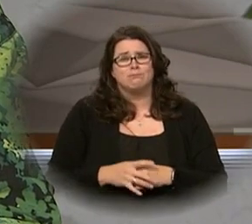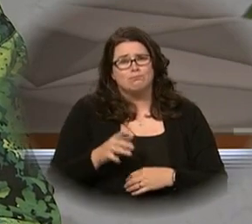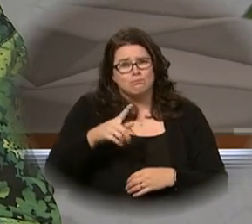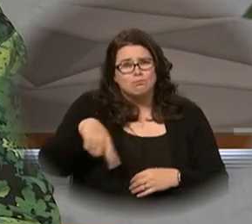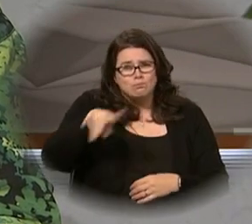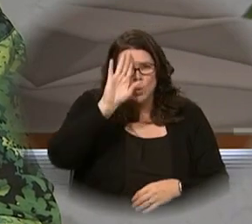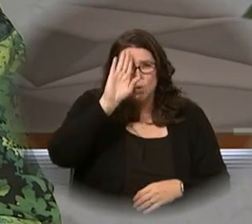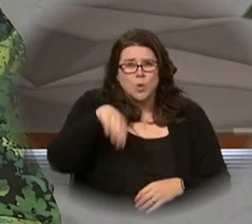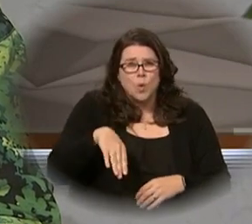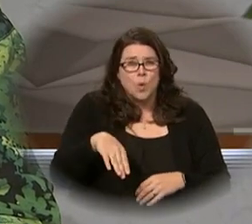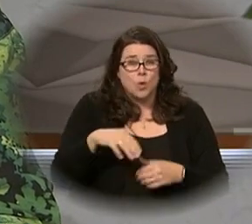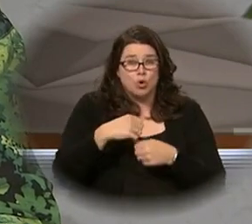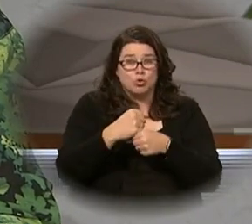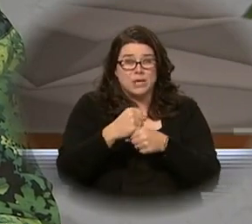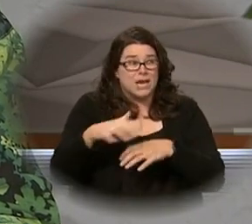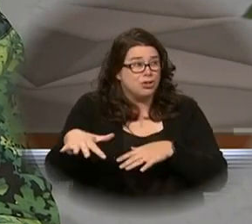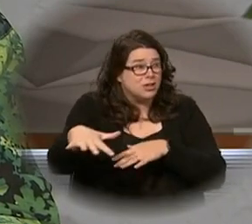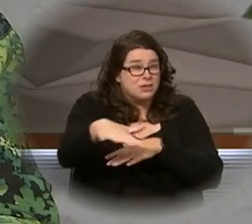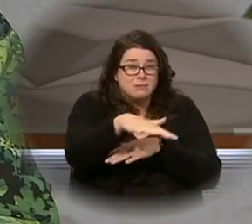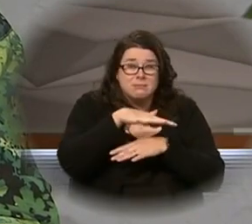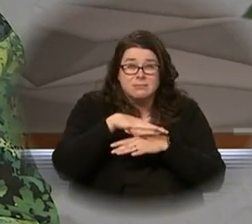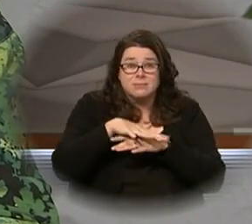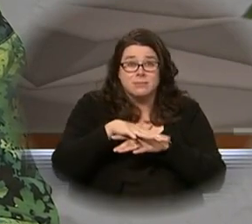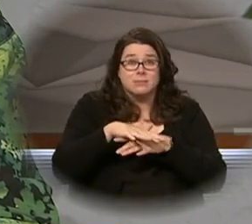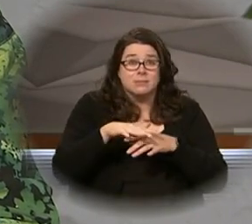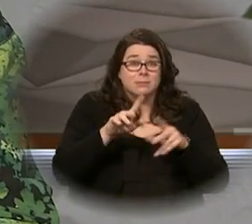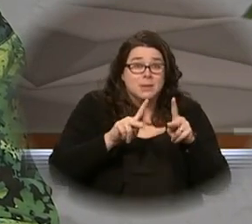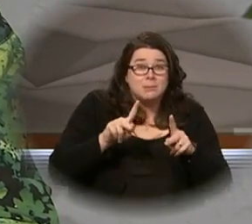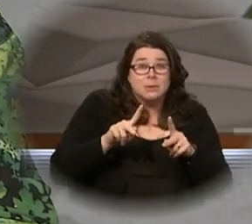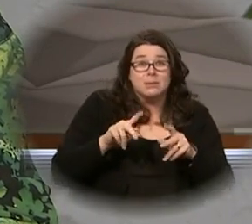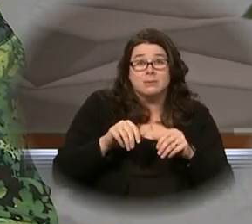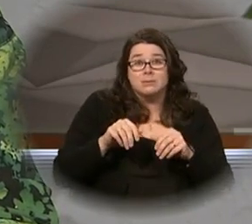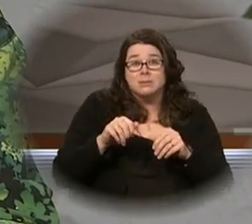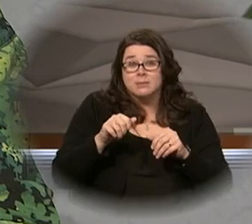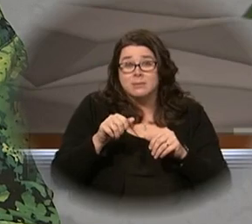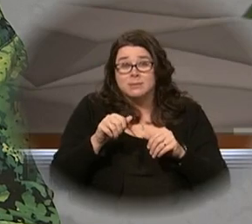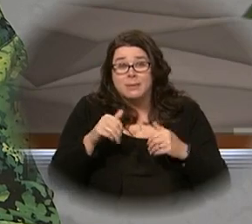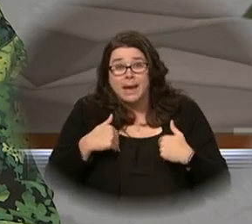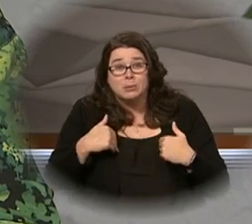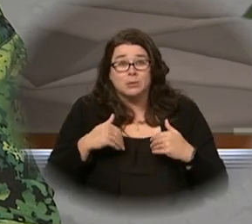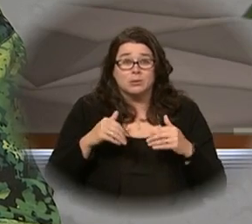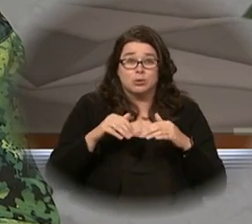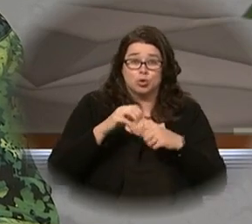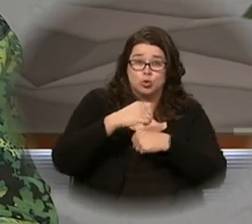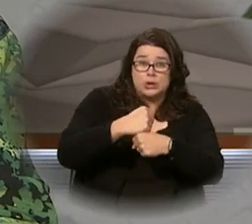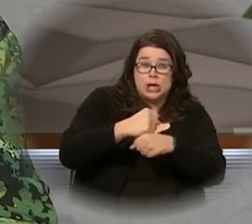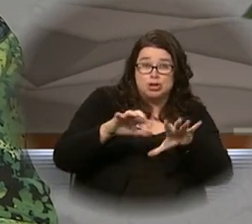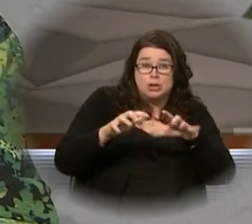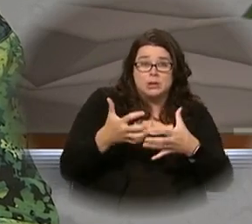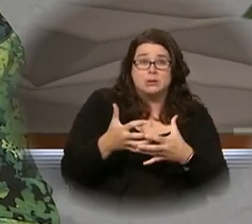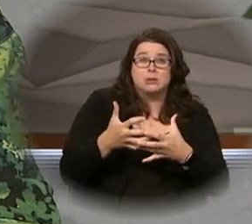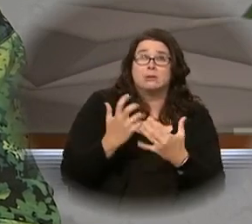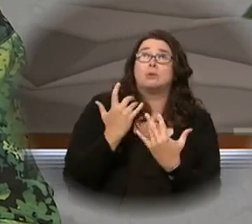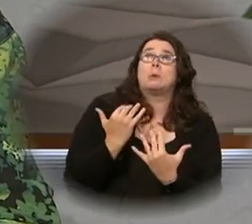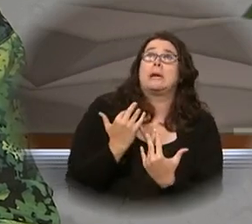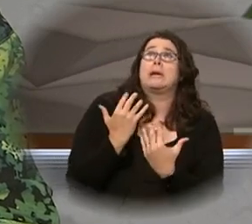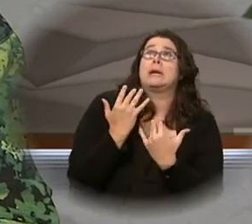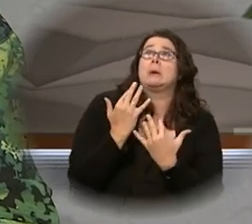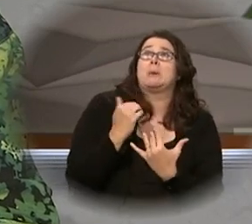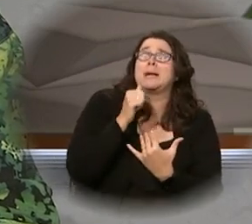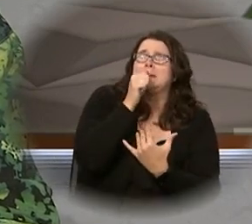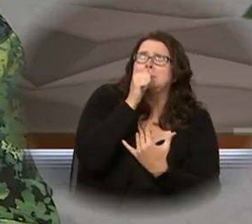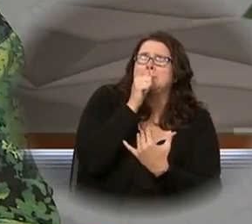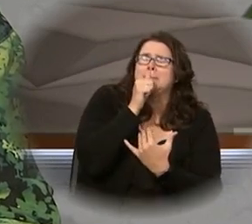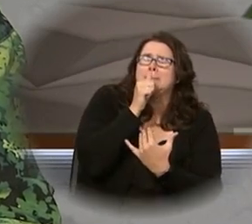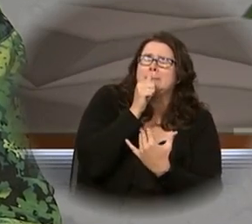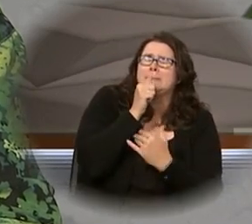that all creation is groaning in labor pains even until now. And not only that, but we